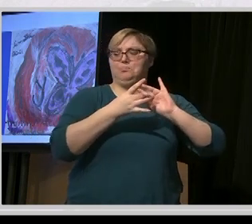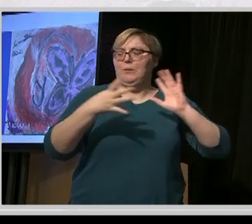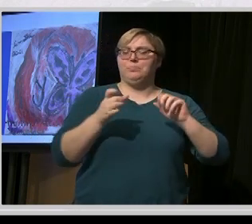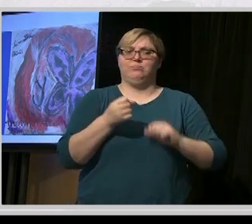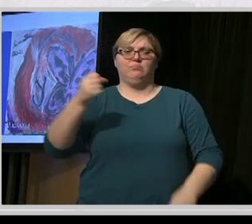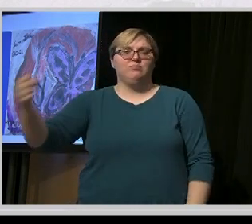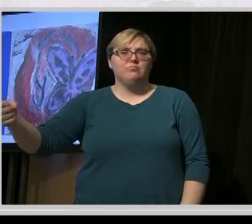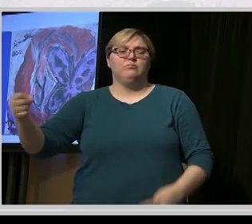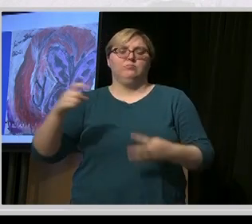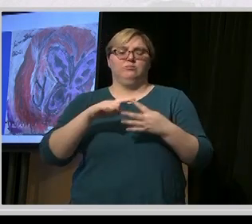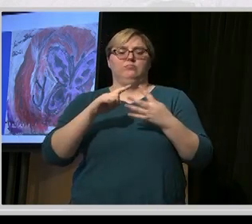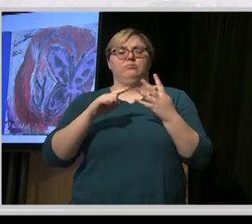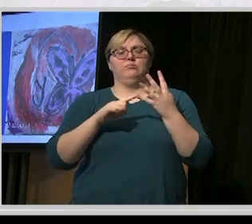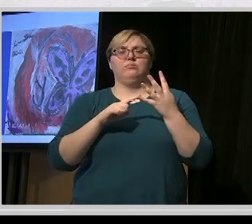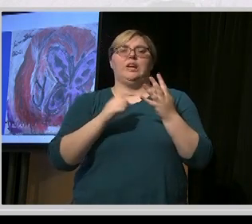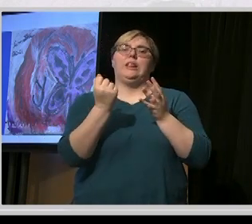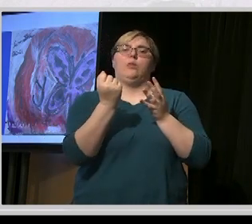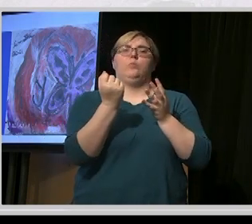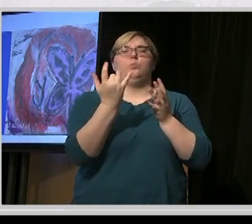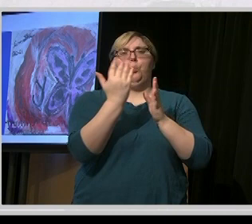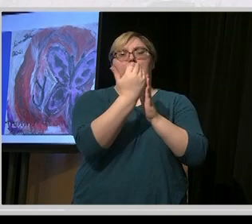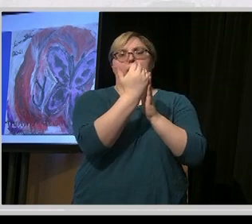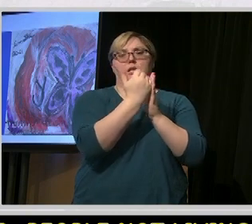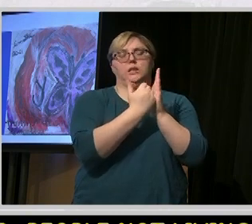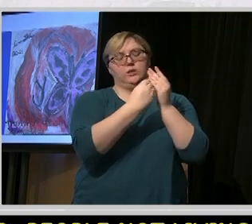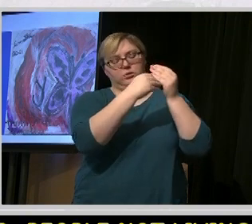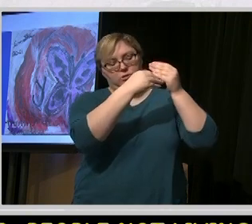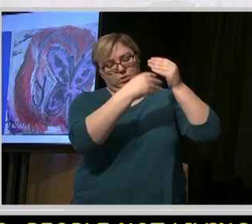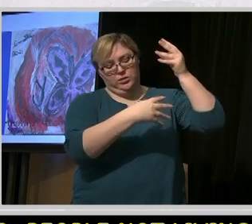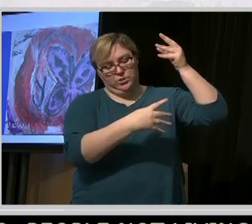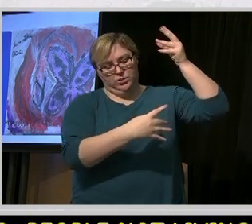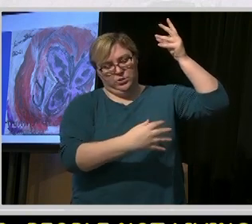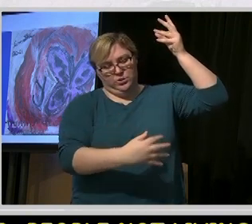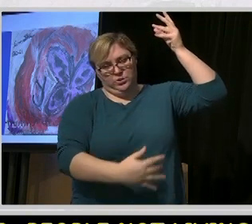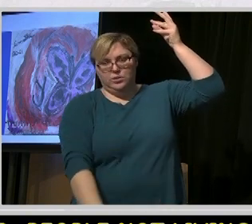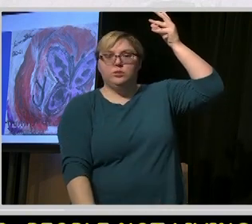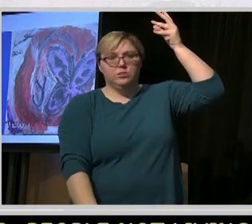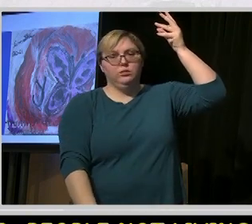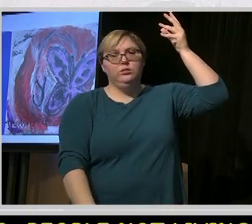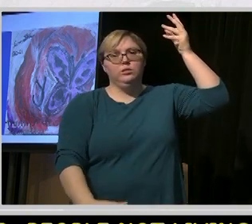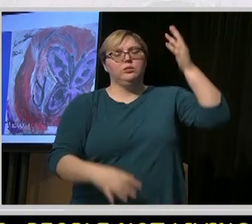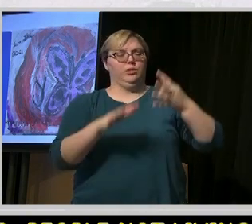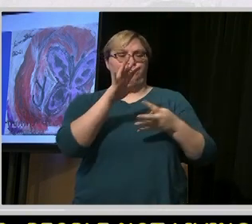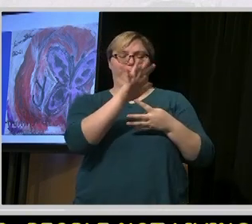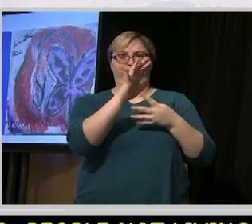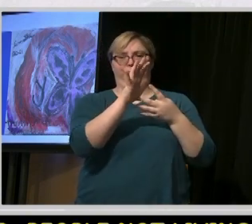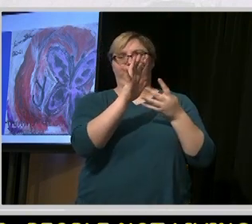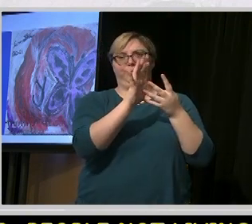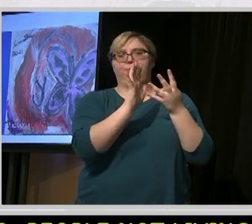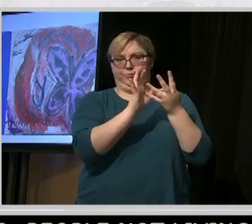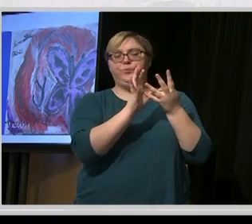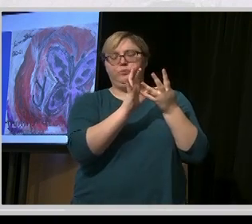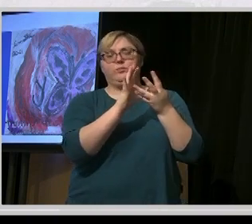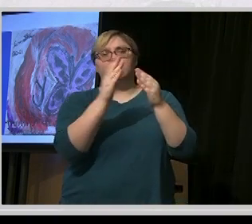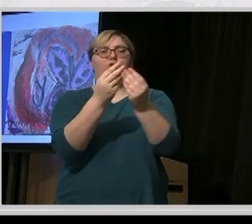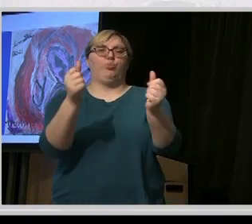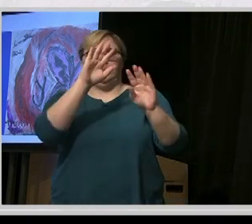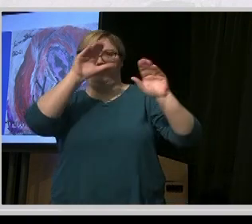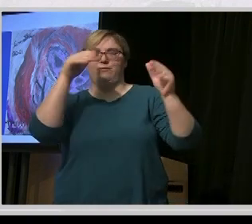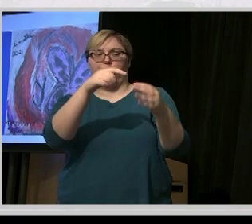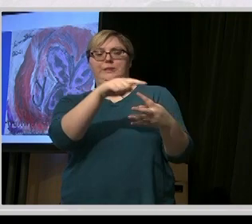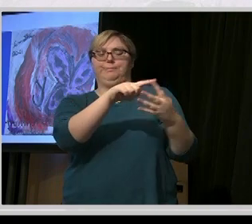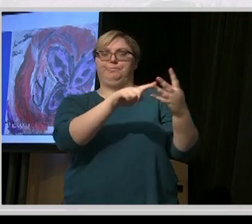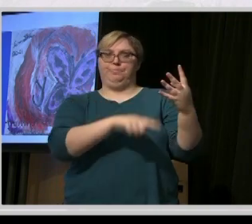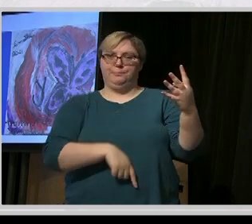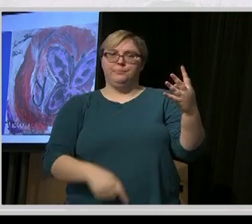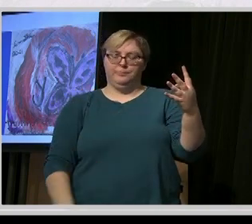these long wait lists. And so there were these four key areas, and the remedy had to focus on those four key areas. So it's not everything